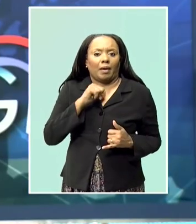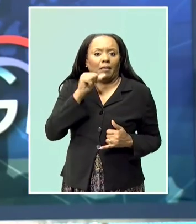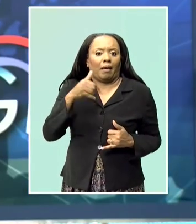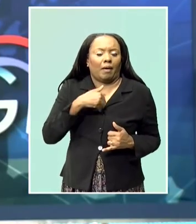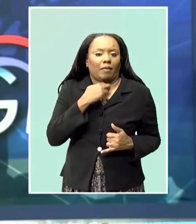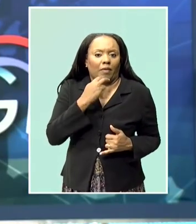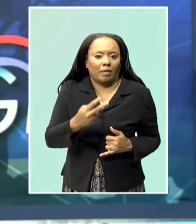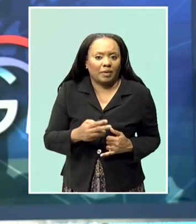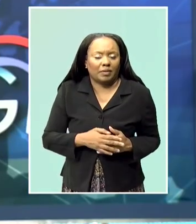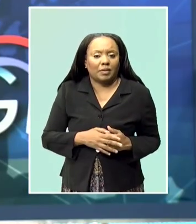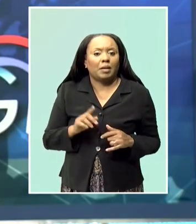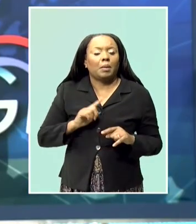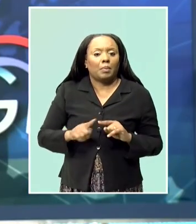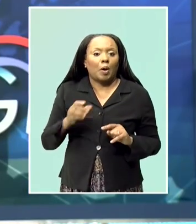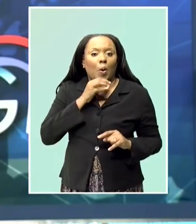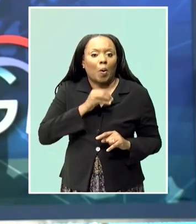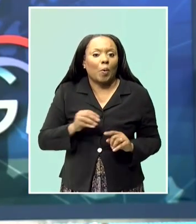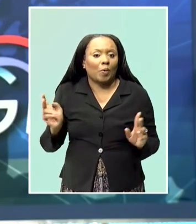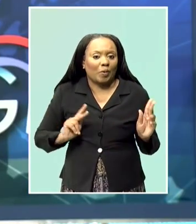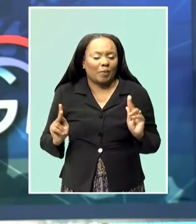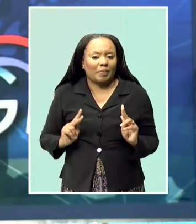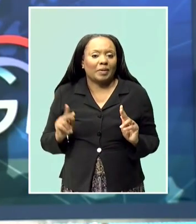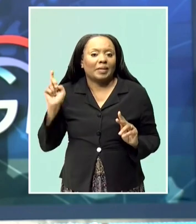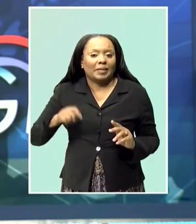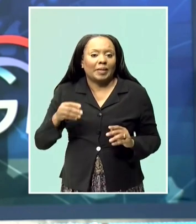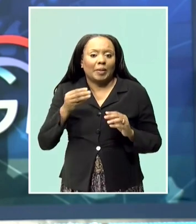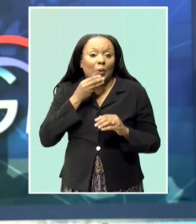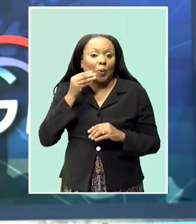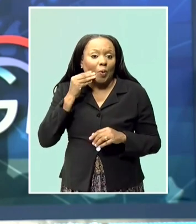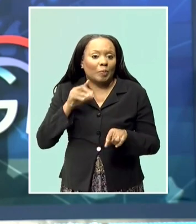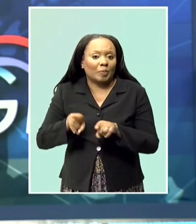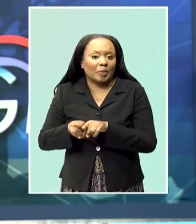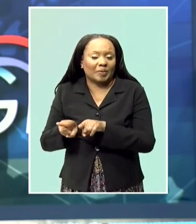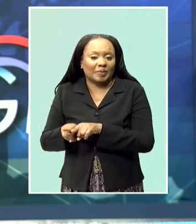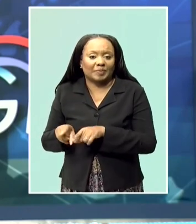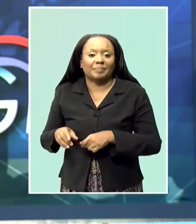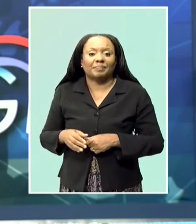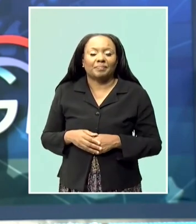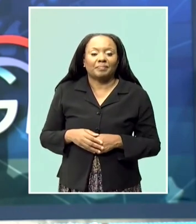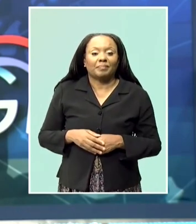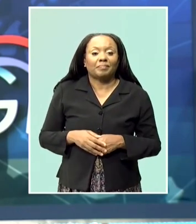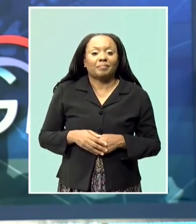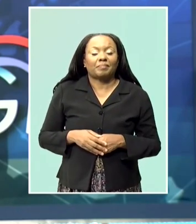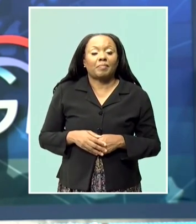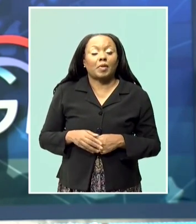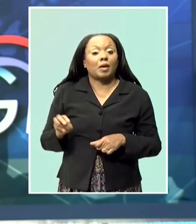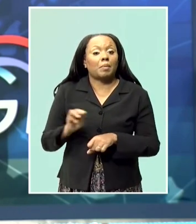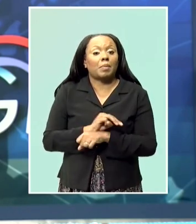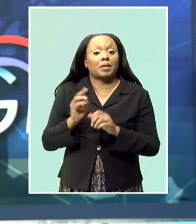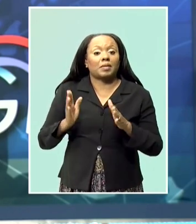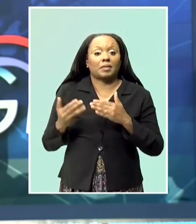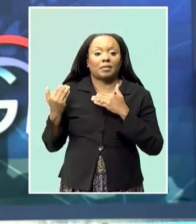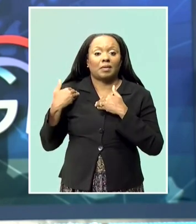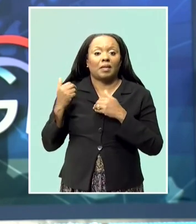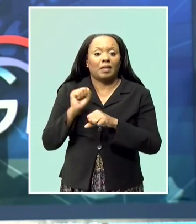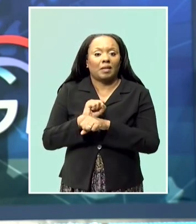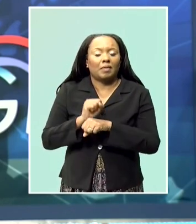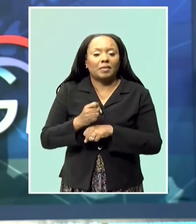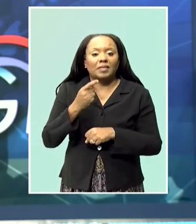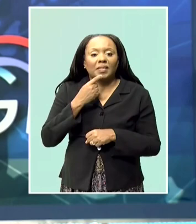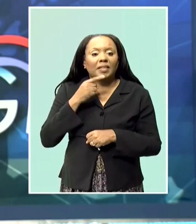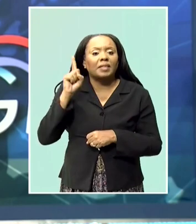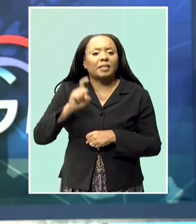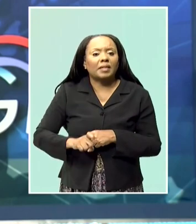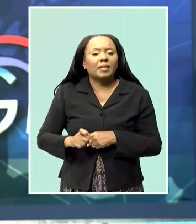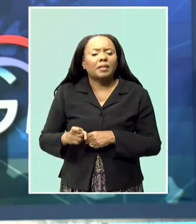Labour Minister and St. Peter MP Colin Jordan suggested that policy makers may need to start considering the social benefits that